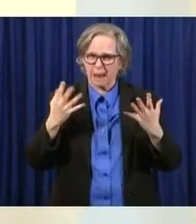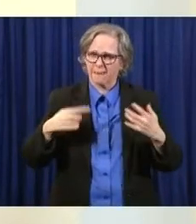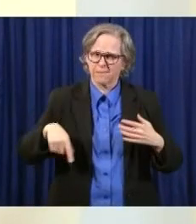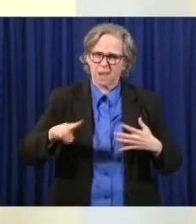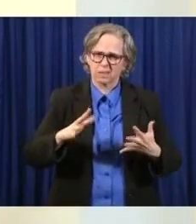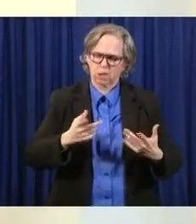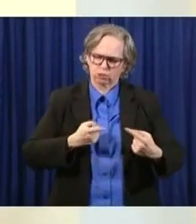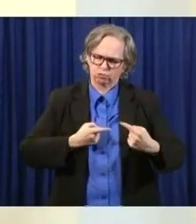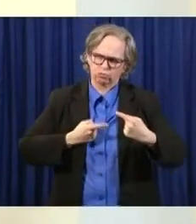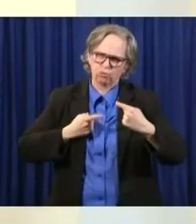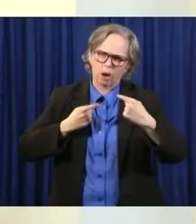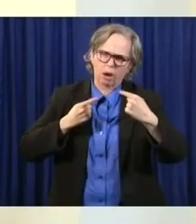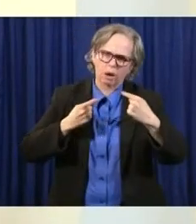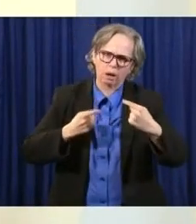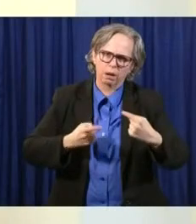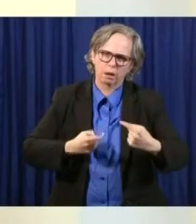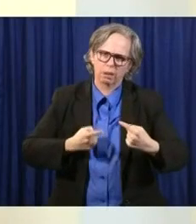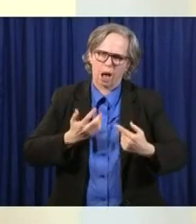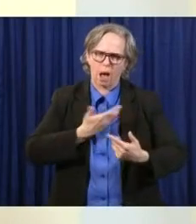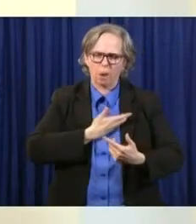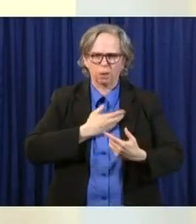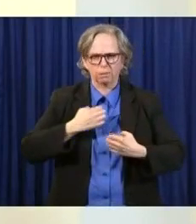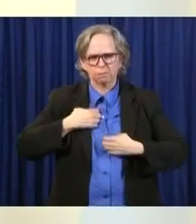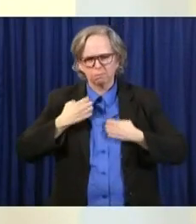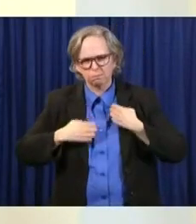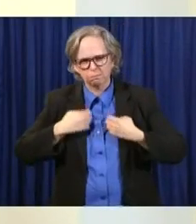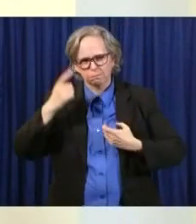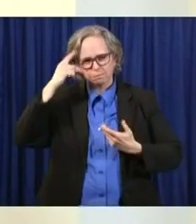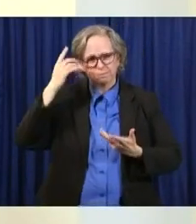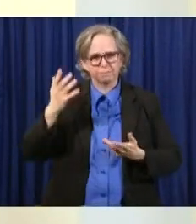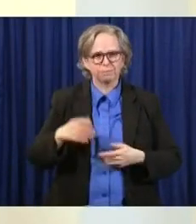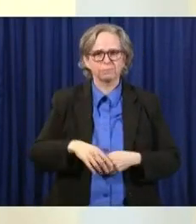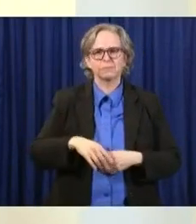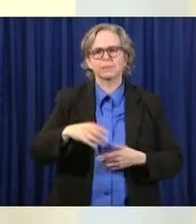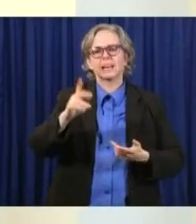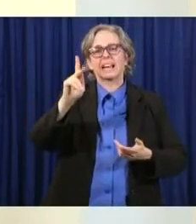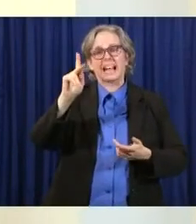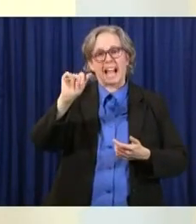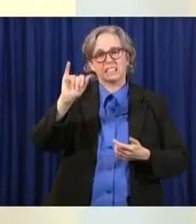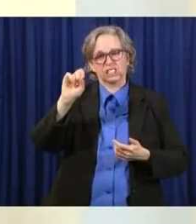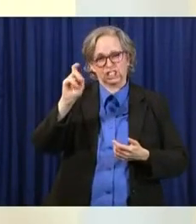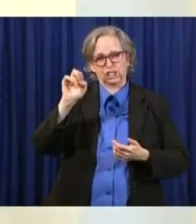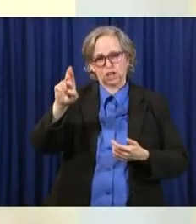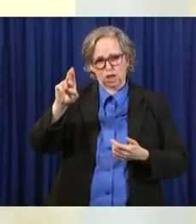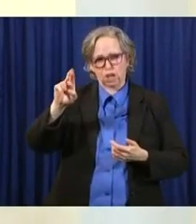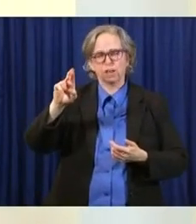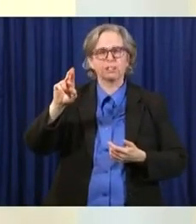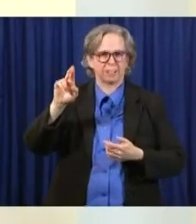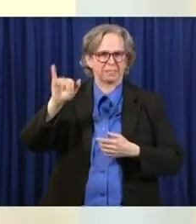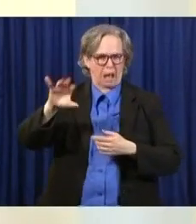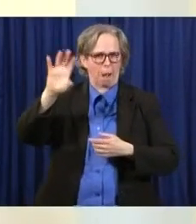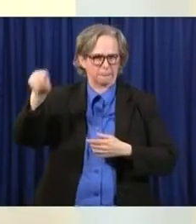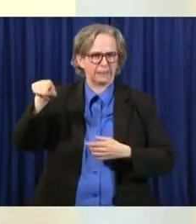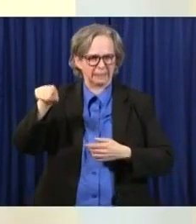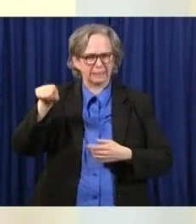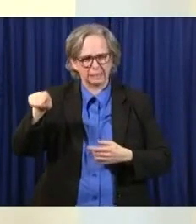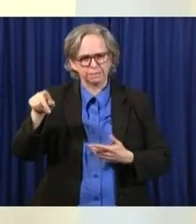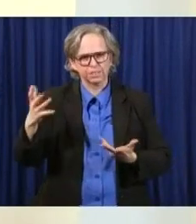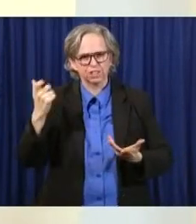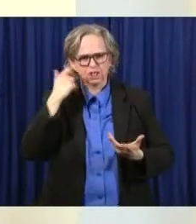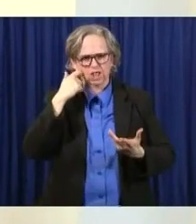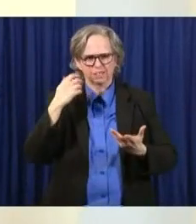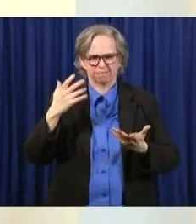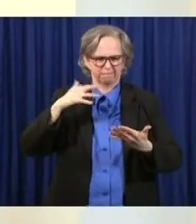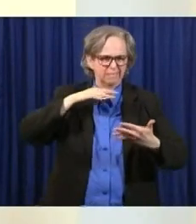their foundation, did a study that was just released in the last 24 hours showing an increase of over 1,000 percent